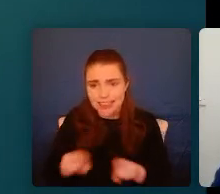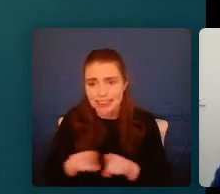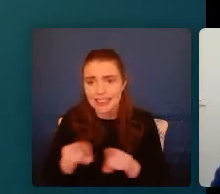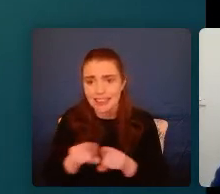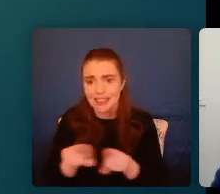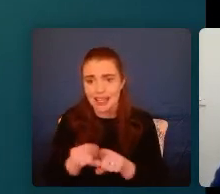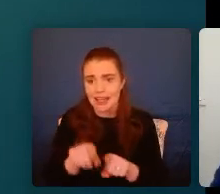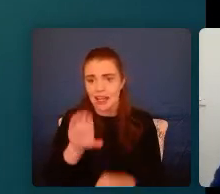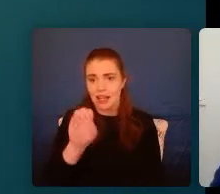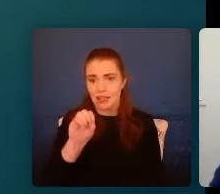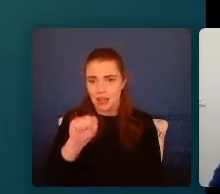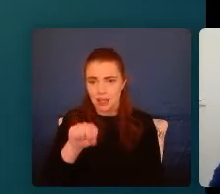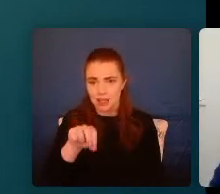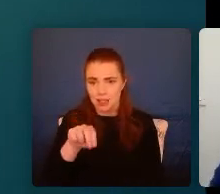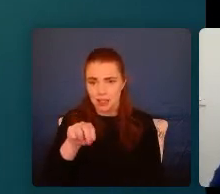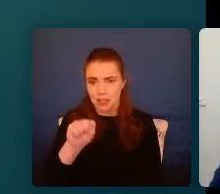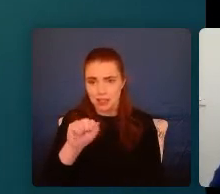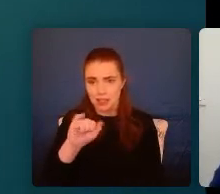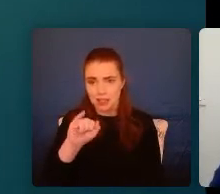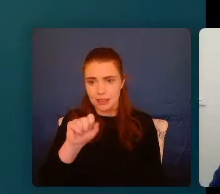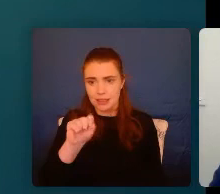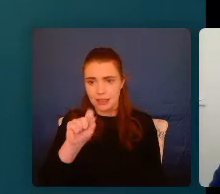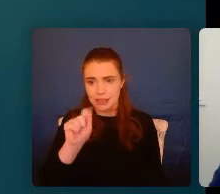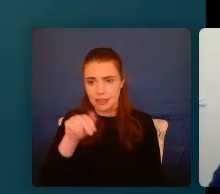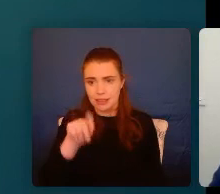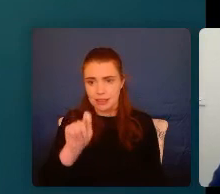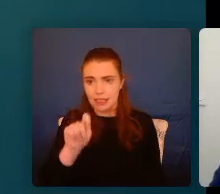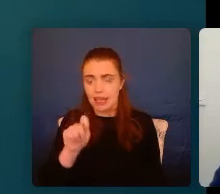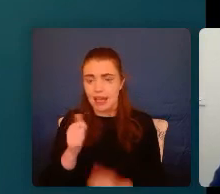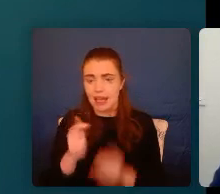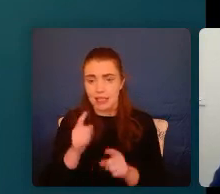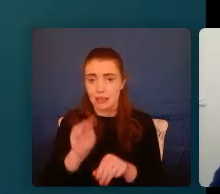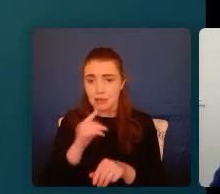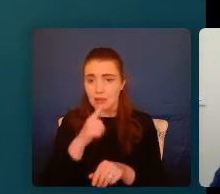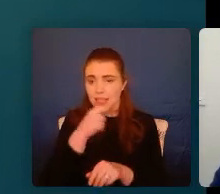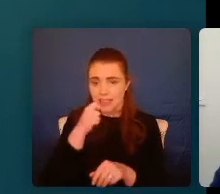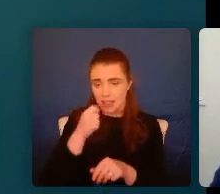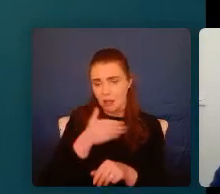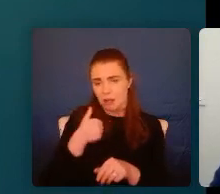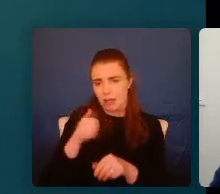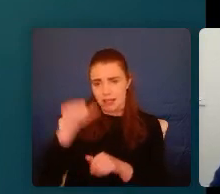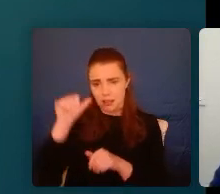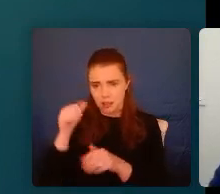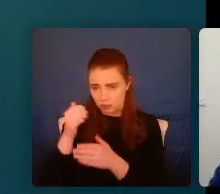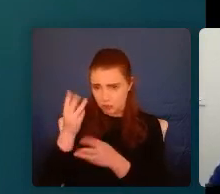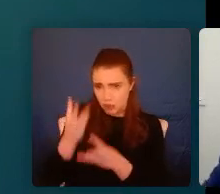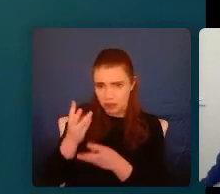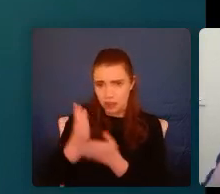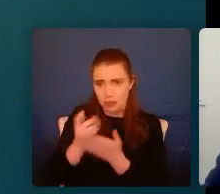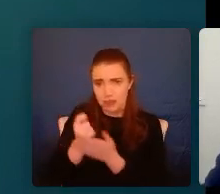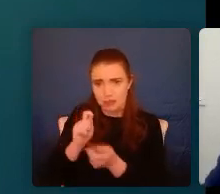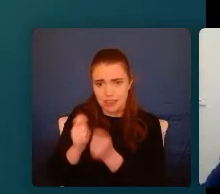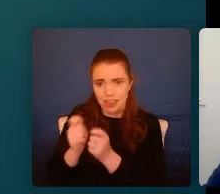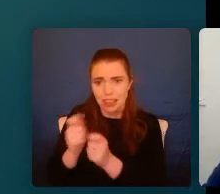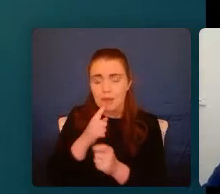because we want our own things. And my rule of thumb is that if you can be 75% consistent with a child, you're doing pretty good. But it's also